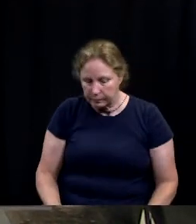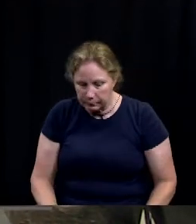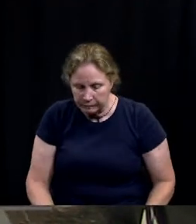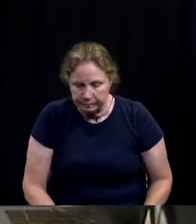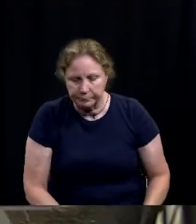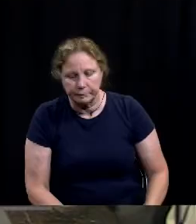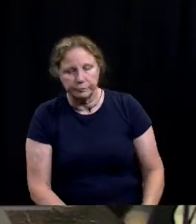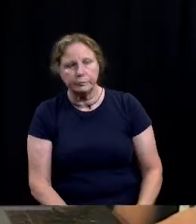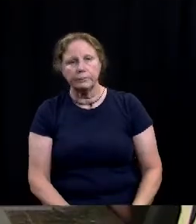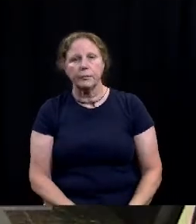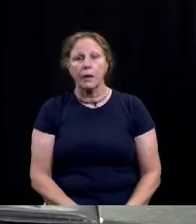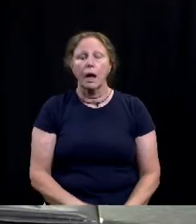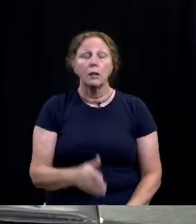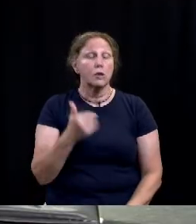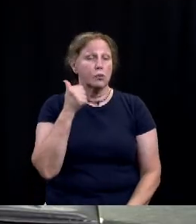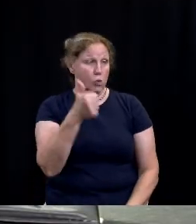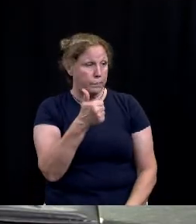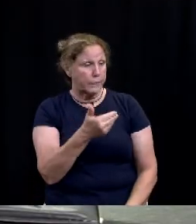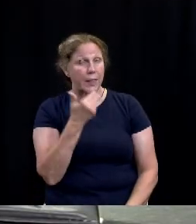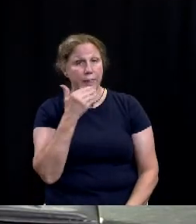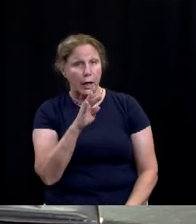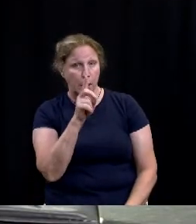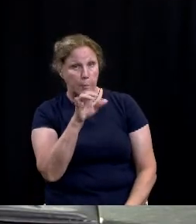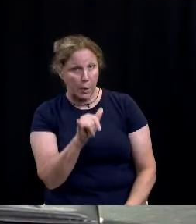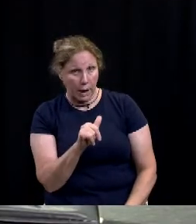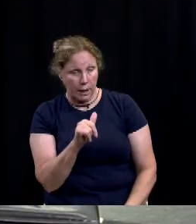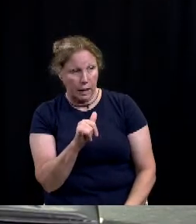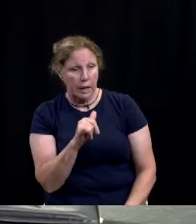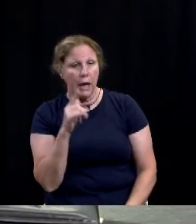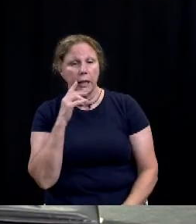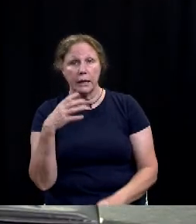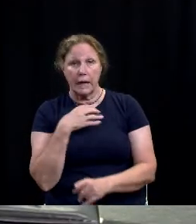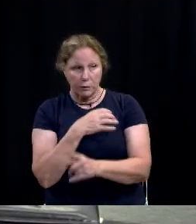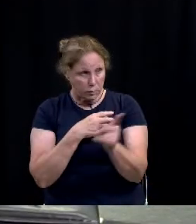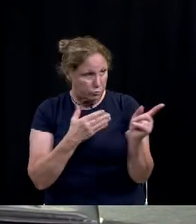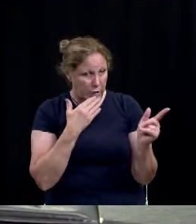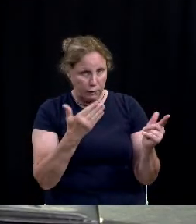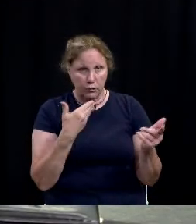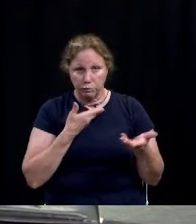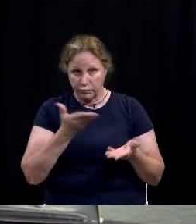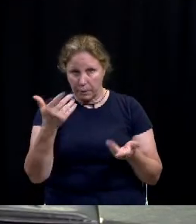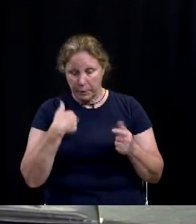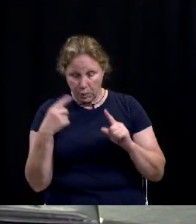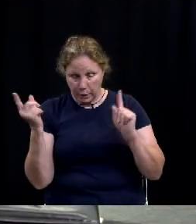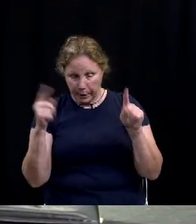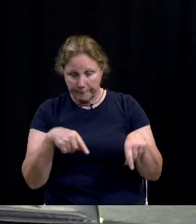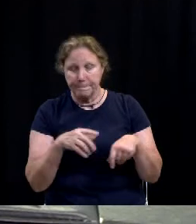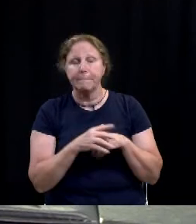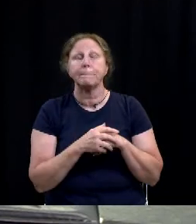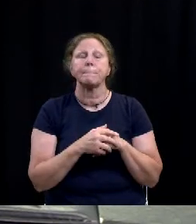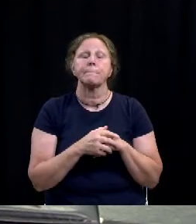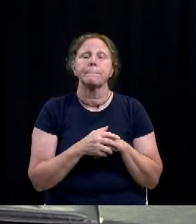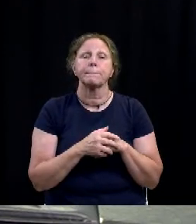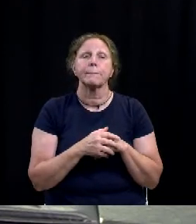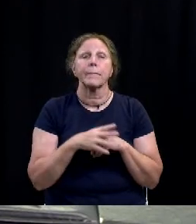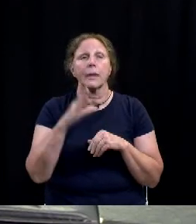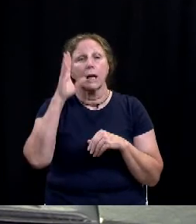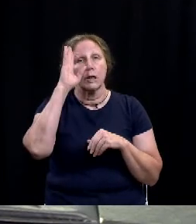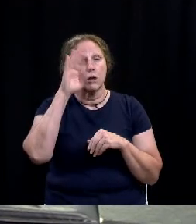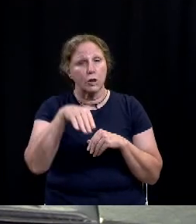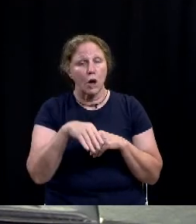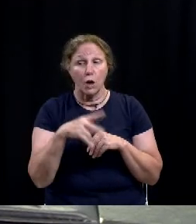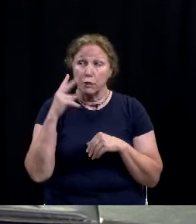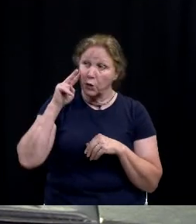very good well thank you bradley and hello council and thanks for having me today and um you know a brief look